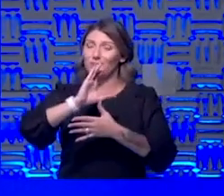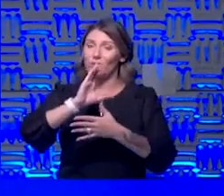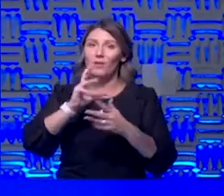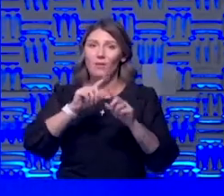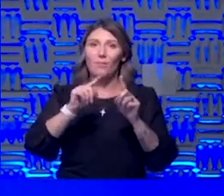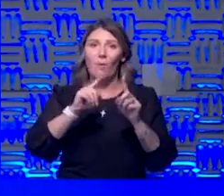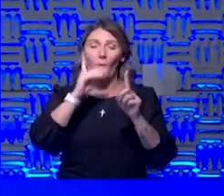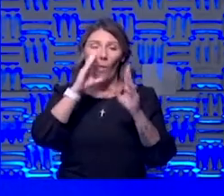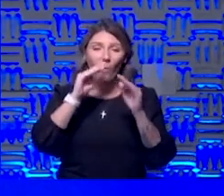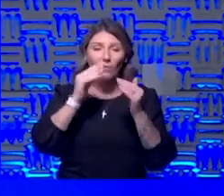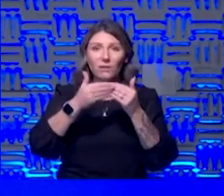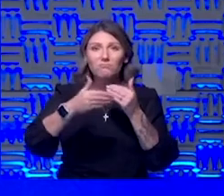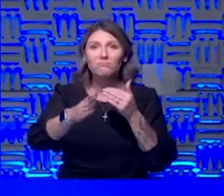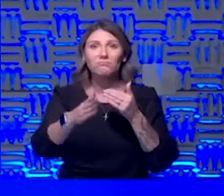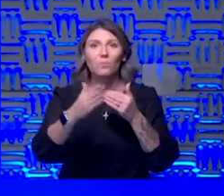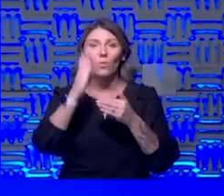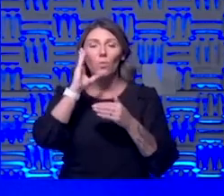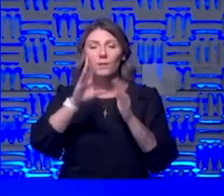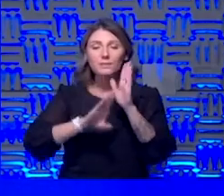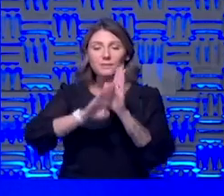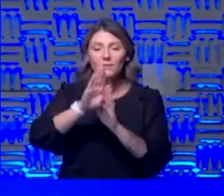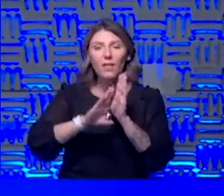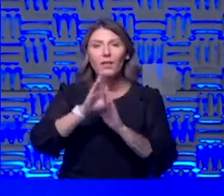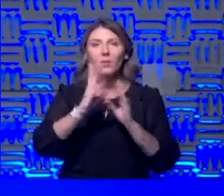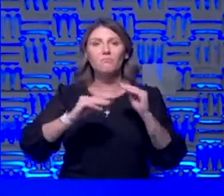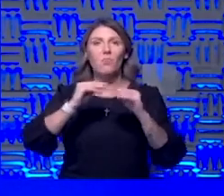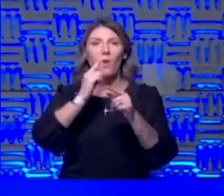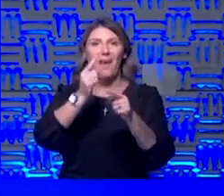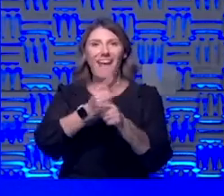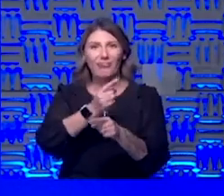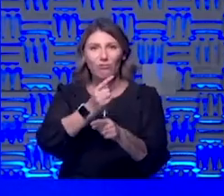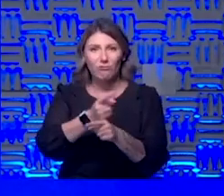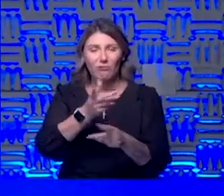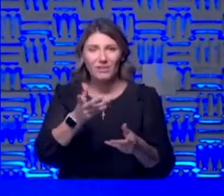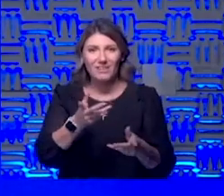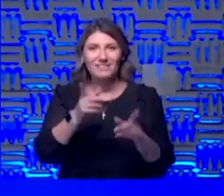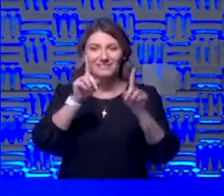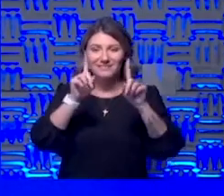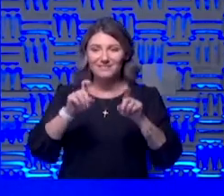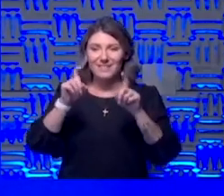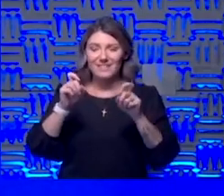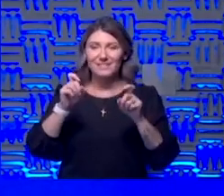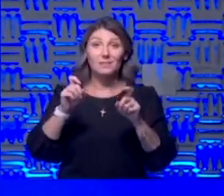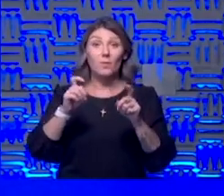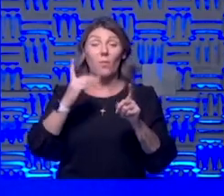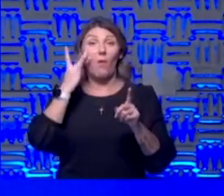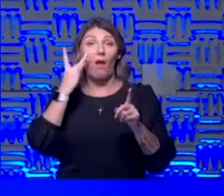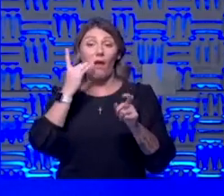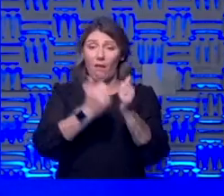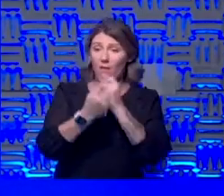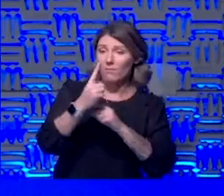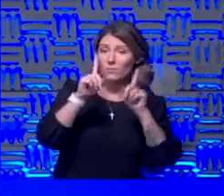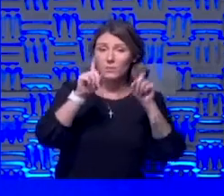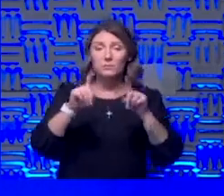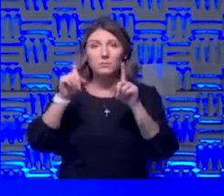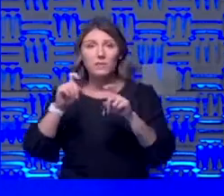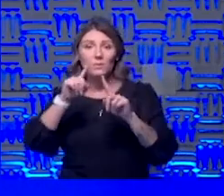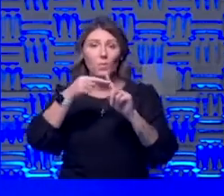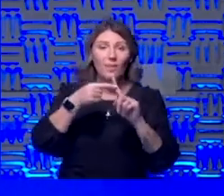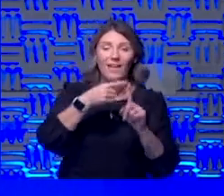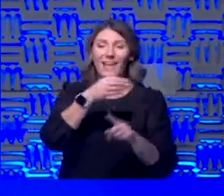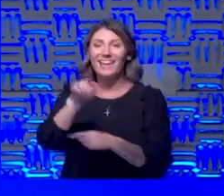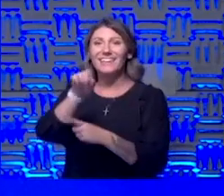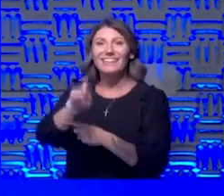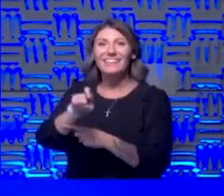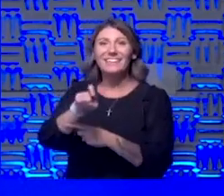through all this we'll be able to develop those accurate tests so that we can get everybody tested when they need to be and want to be tested to